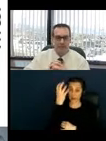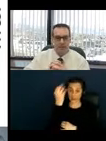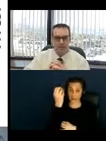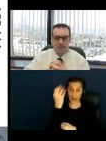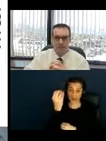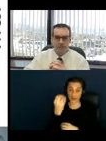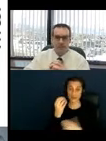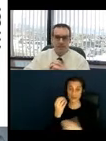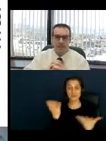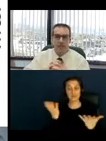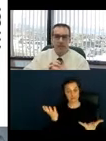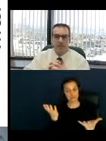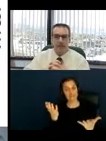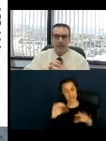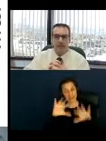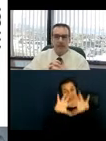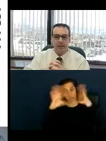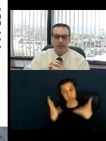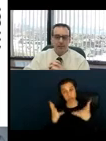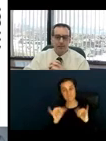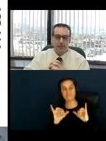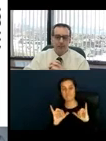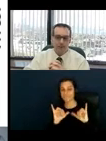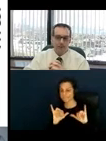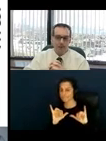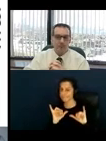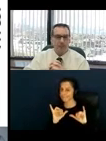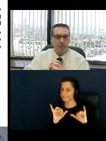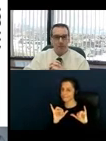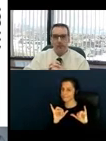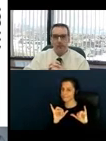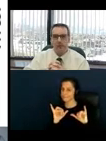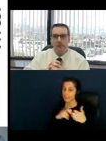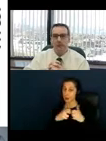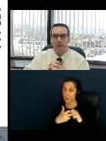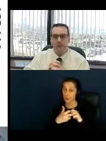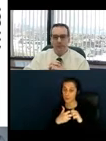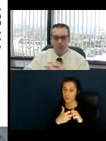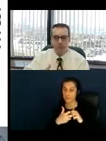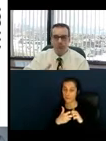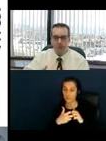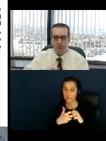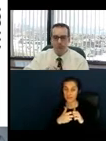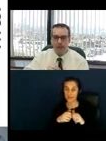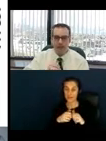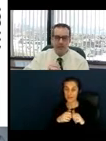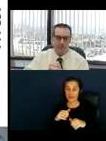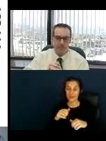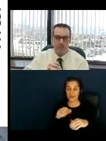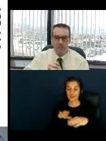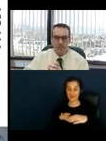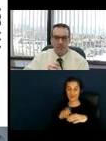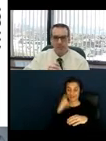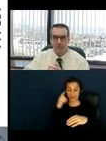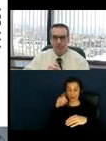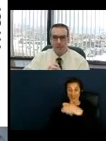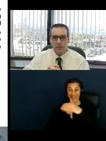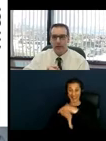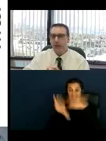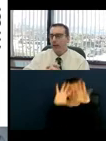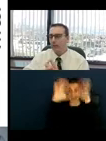considerations because there is a of a four inch step that you would need to get over in order to access those igloos.